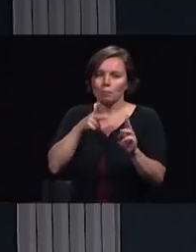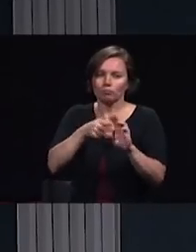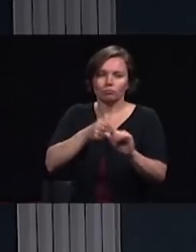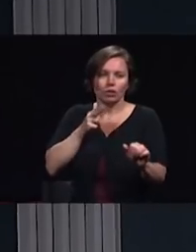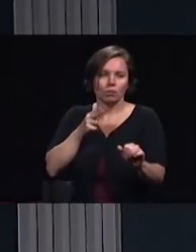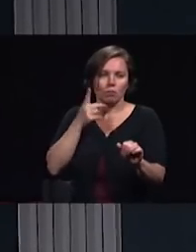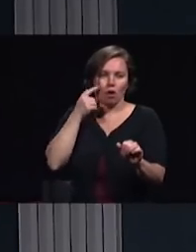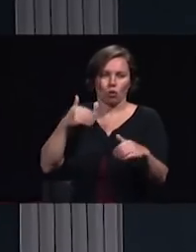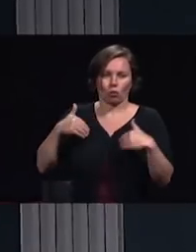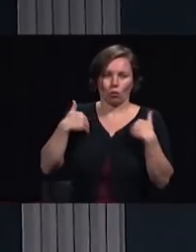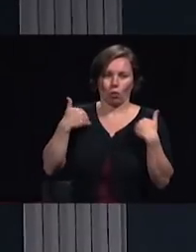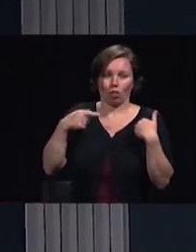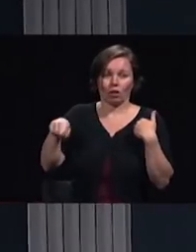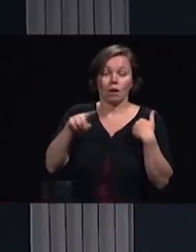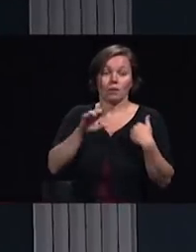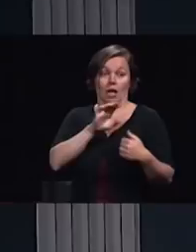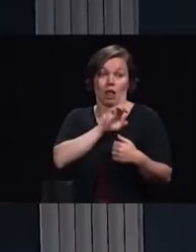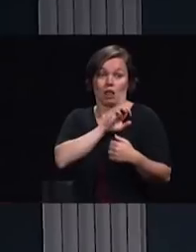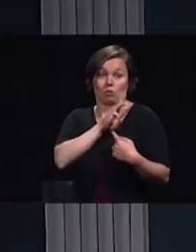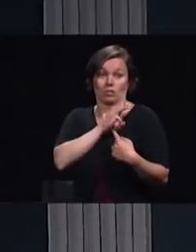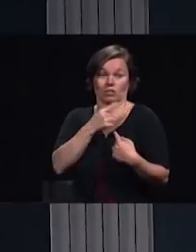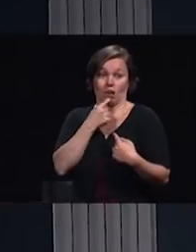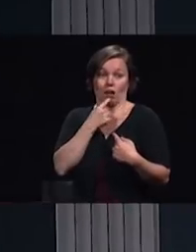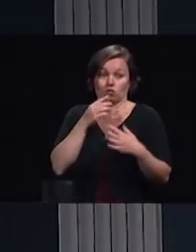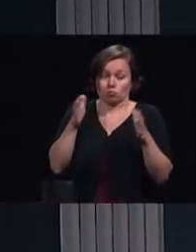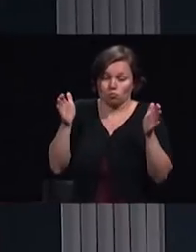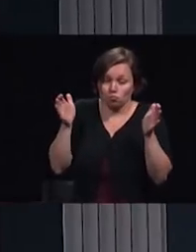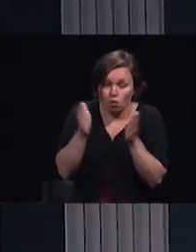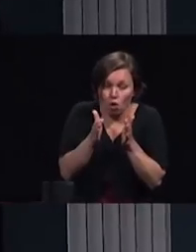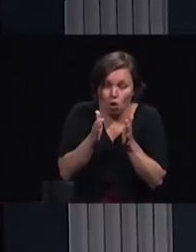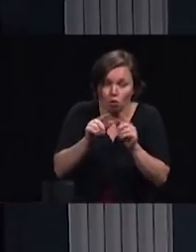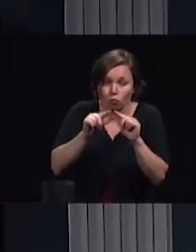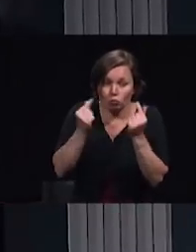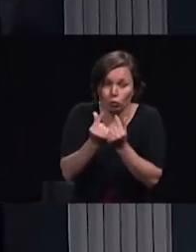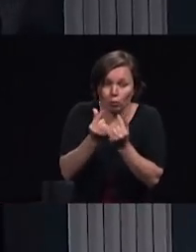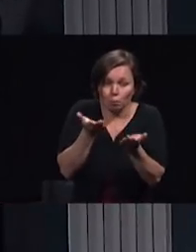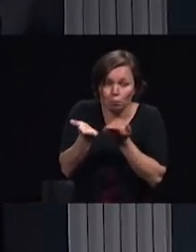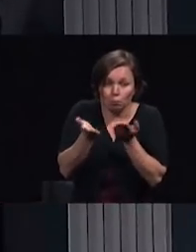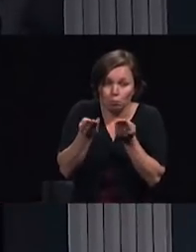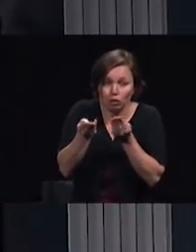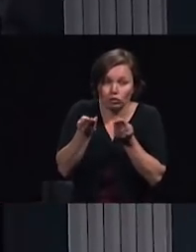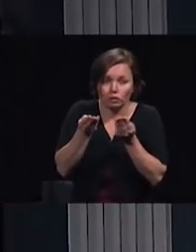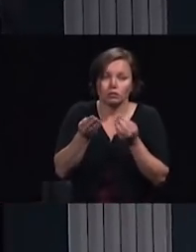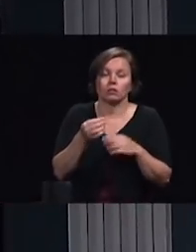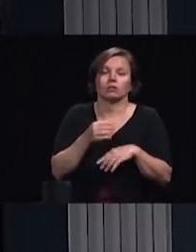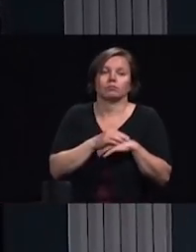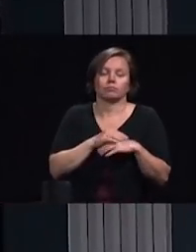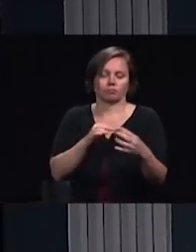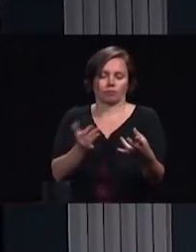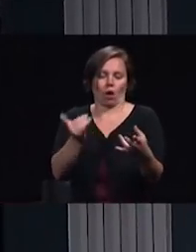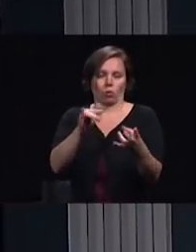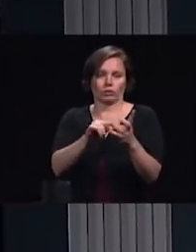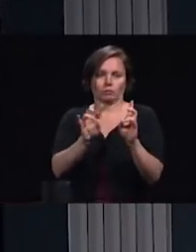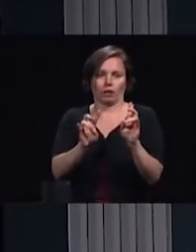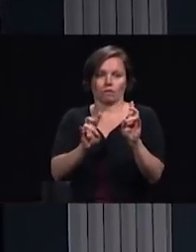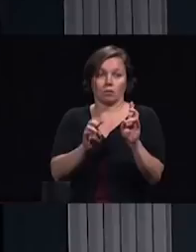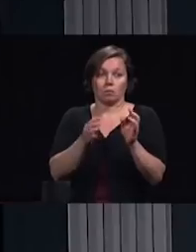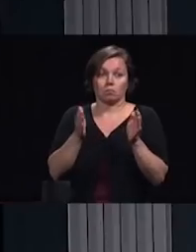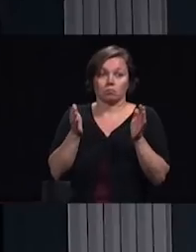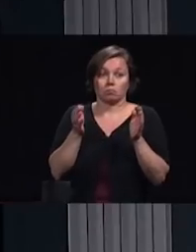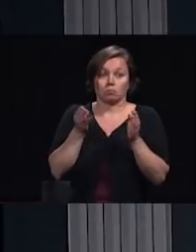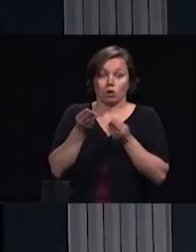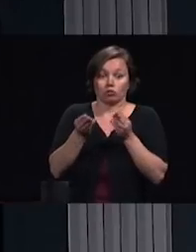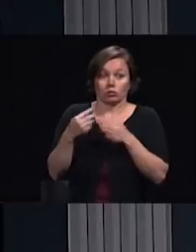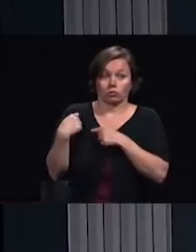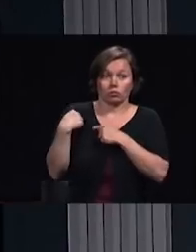inspiration model of small group ministry the last one the ministry so far they have planted